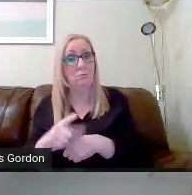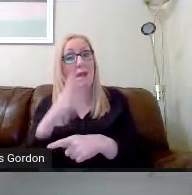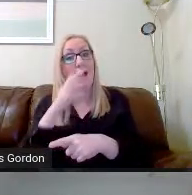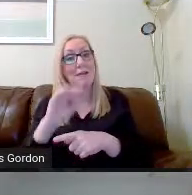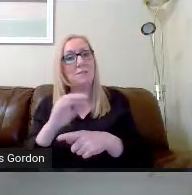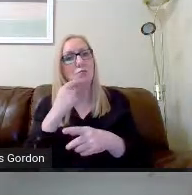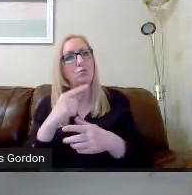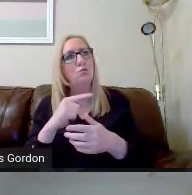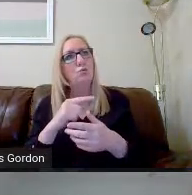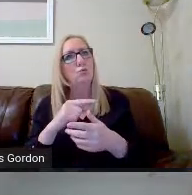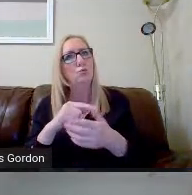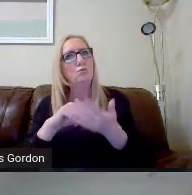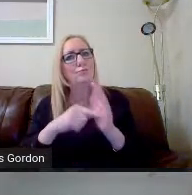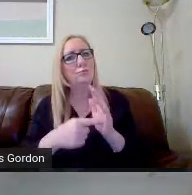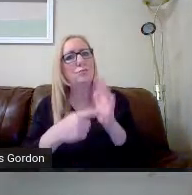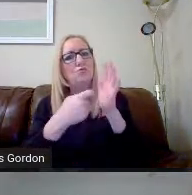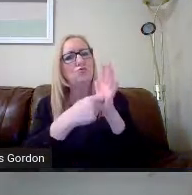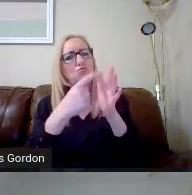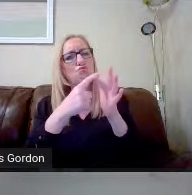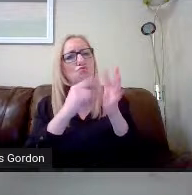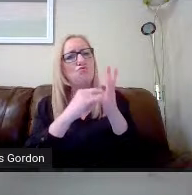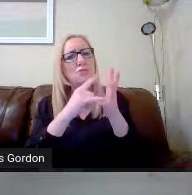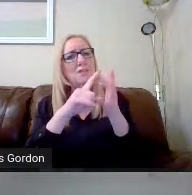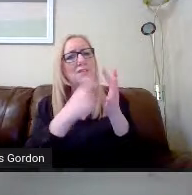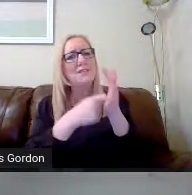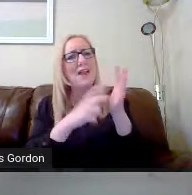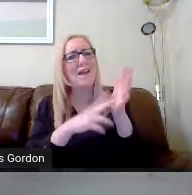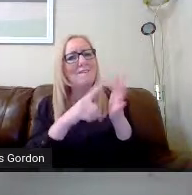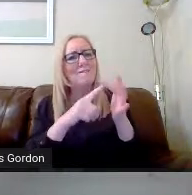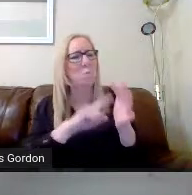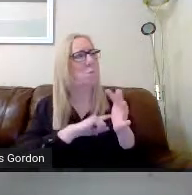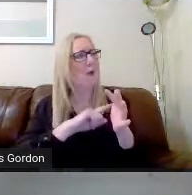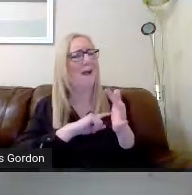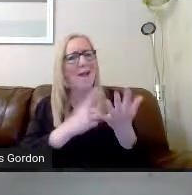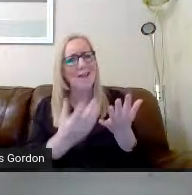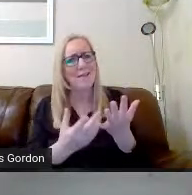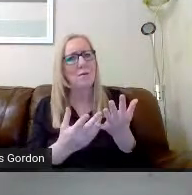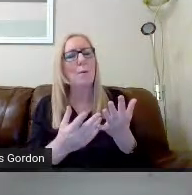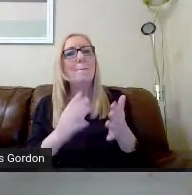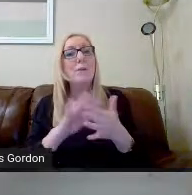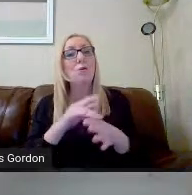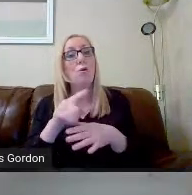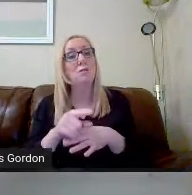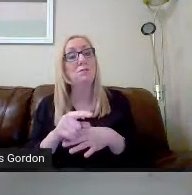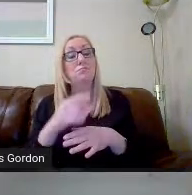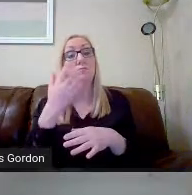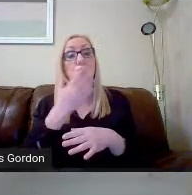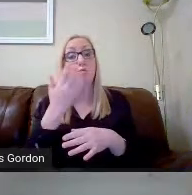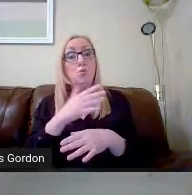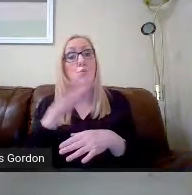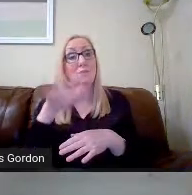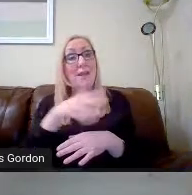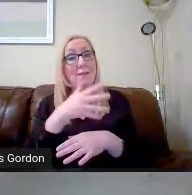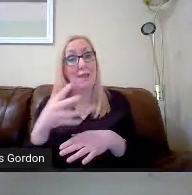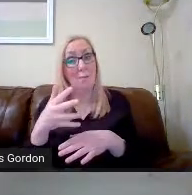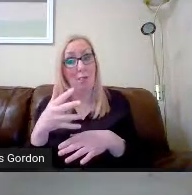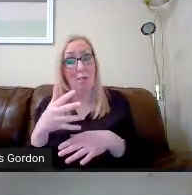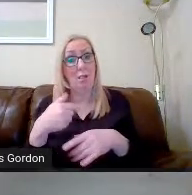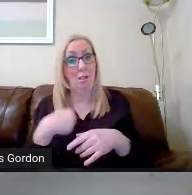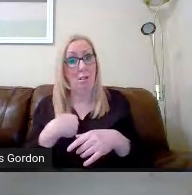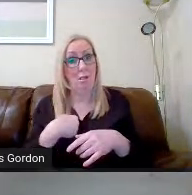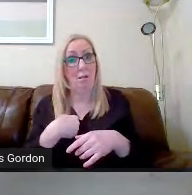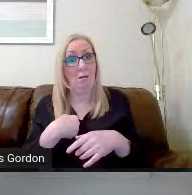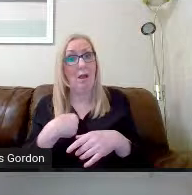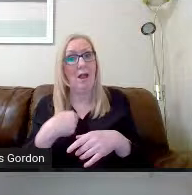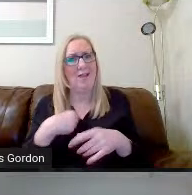indicate a reserve. The reason for that reserve is that as the school timetabler, we try